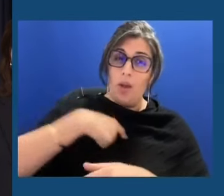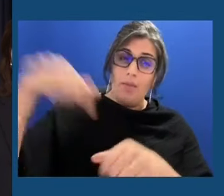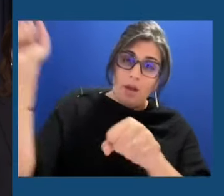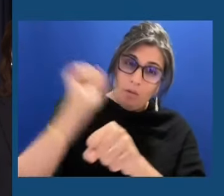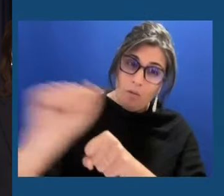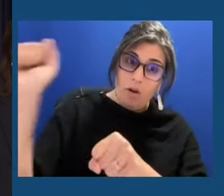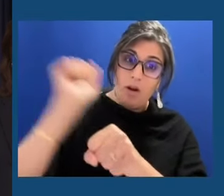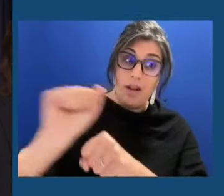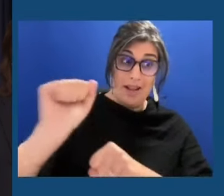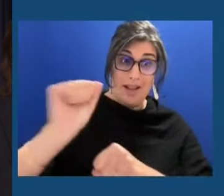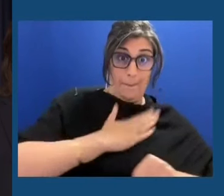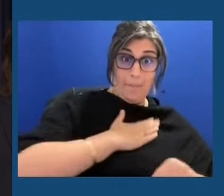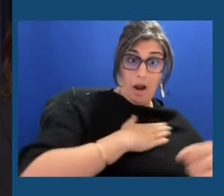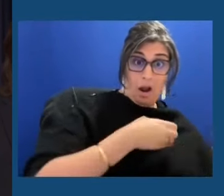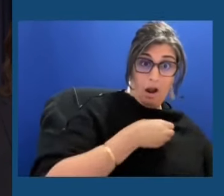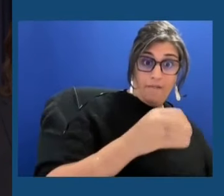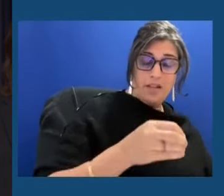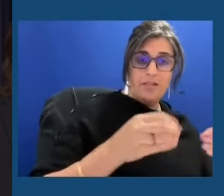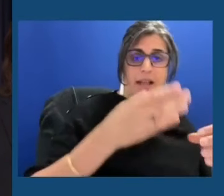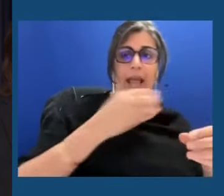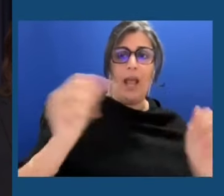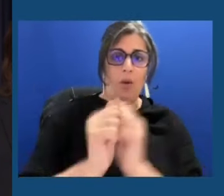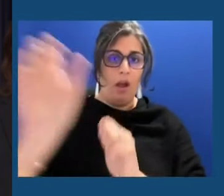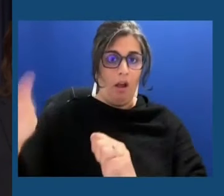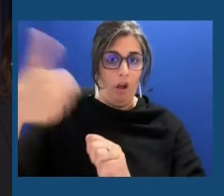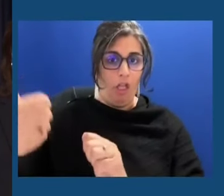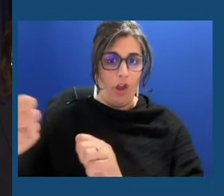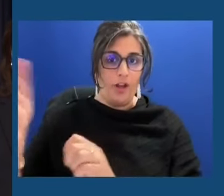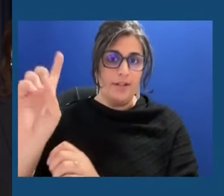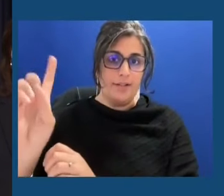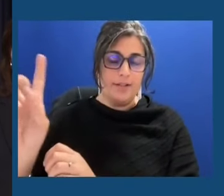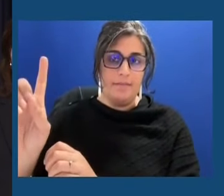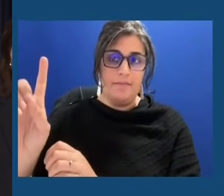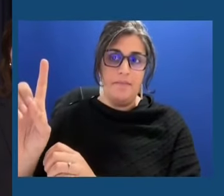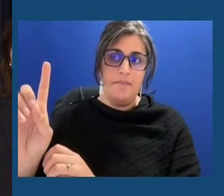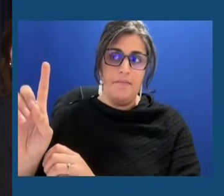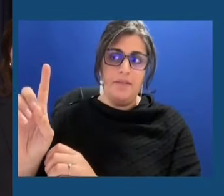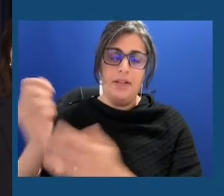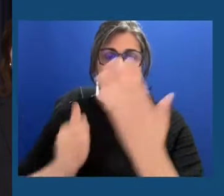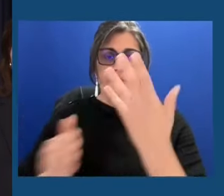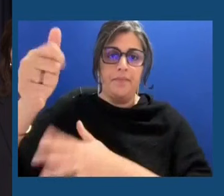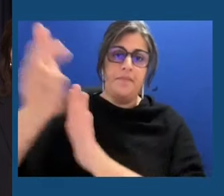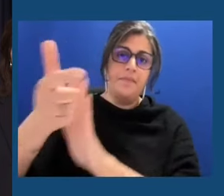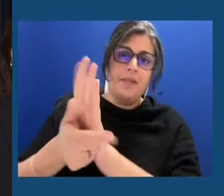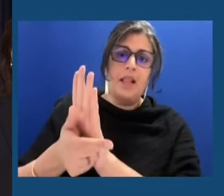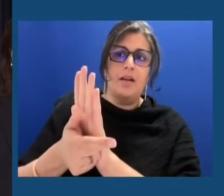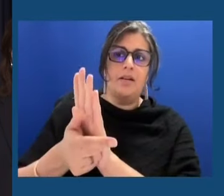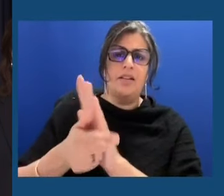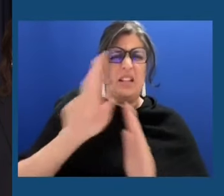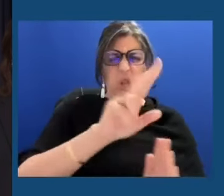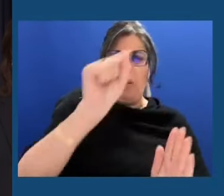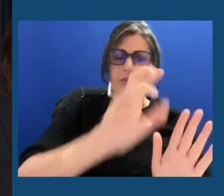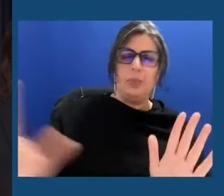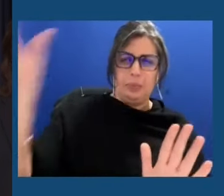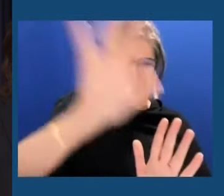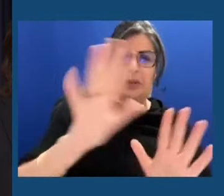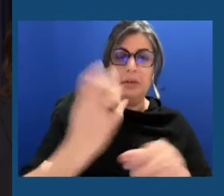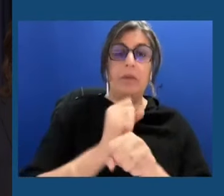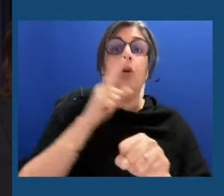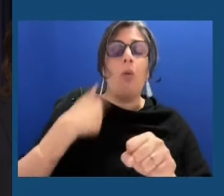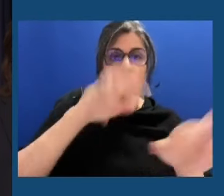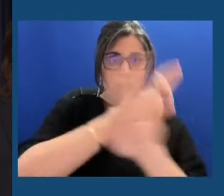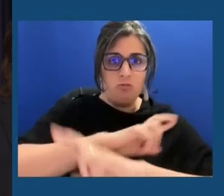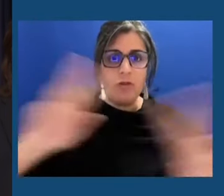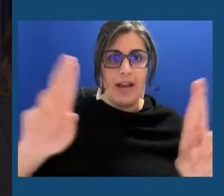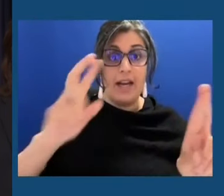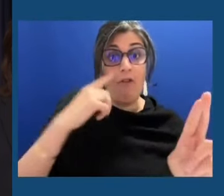office and with other Democratic AGs across this country to make sure that we would be ready to respond to any